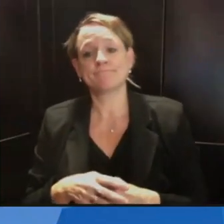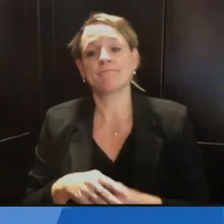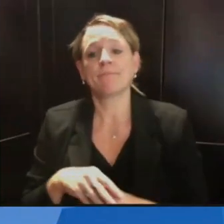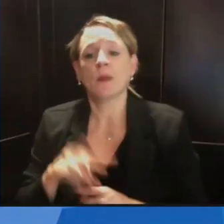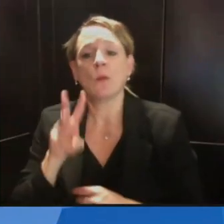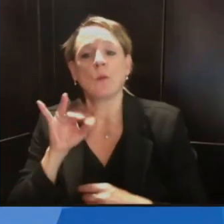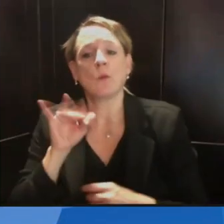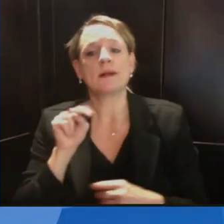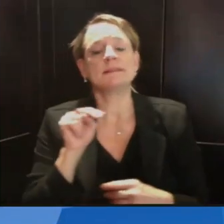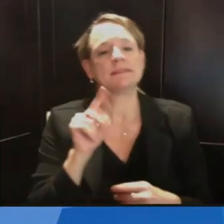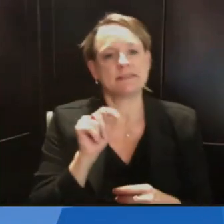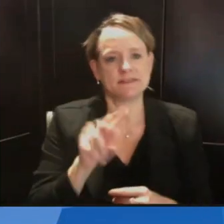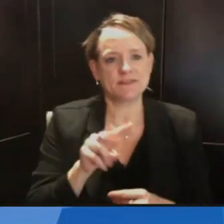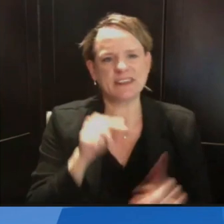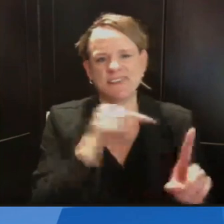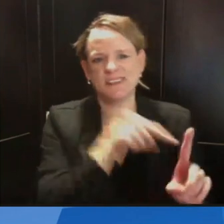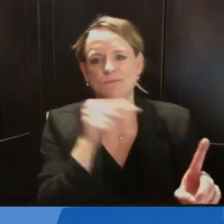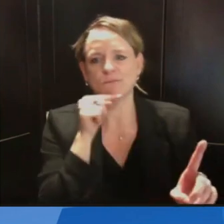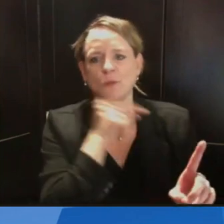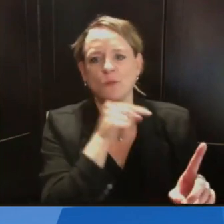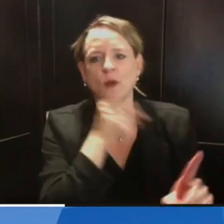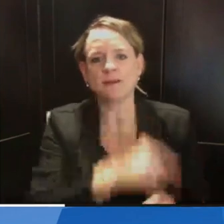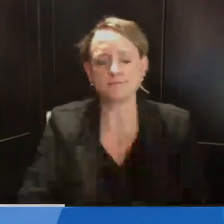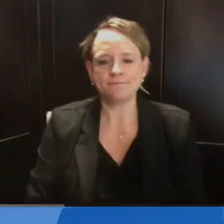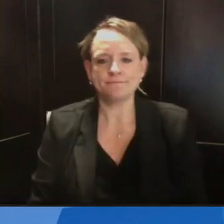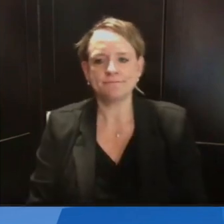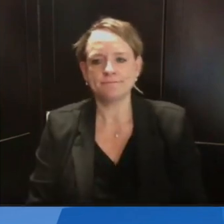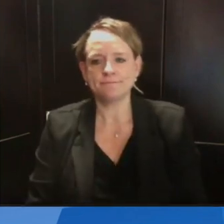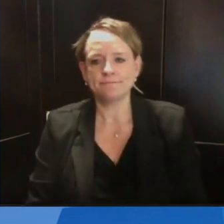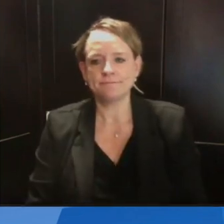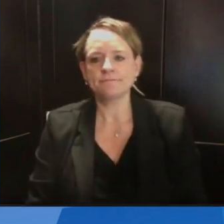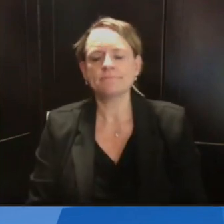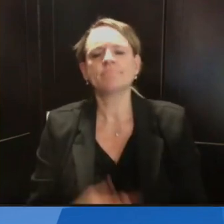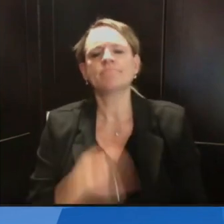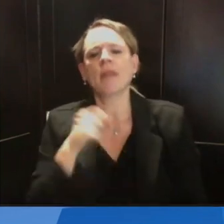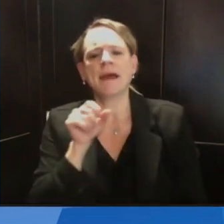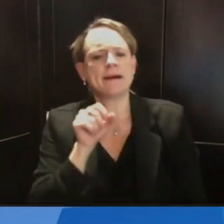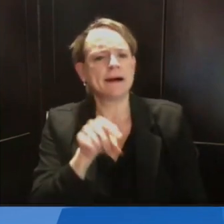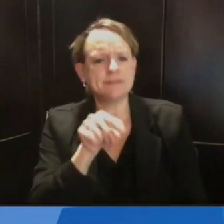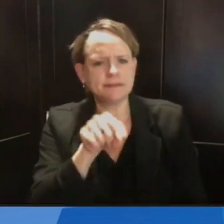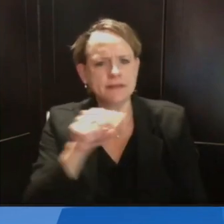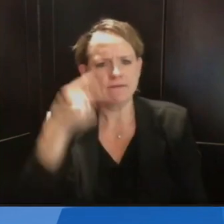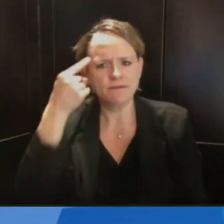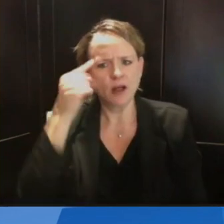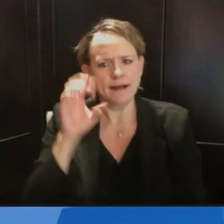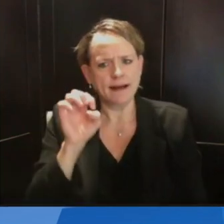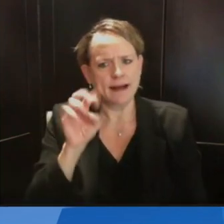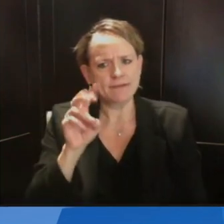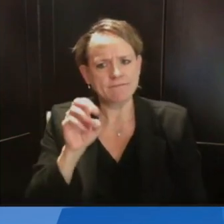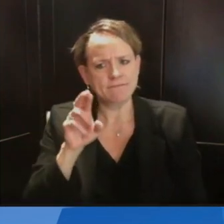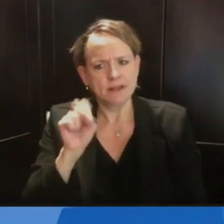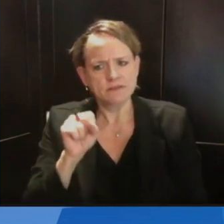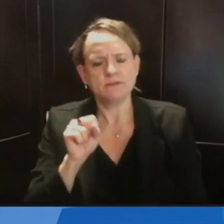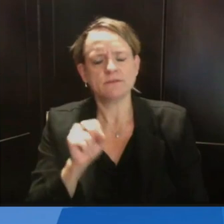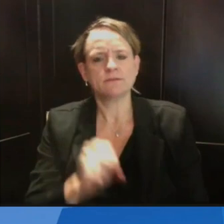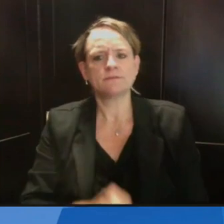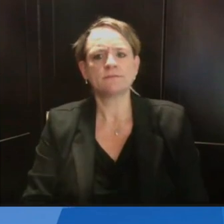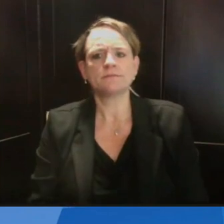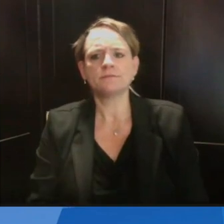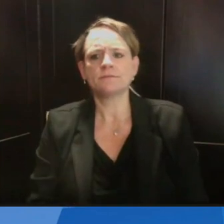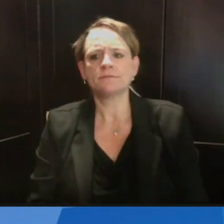Hi, Governor. You've talked about getting people to buy in and to comply with the mask mandate. But